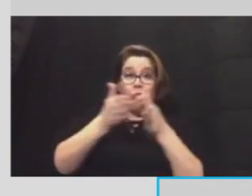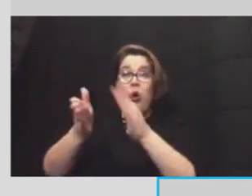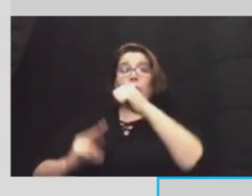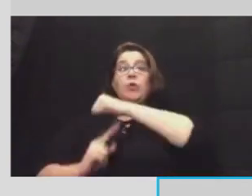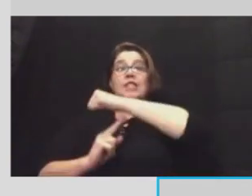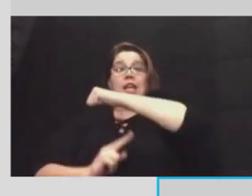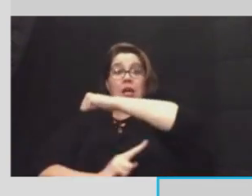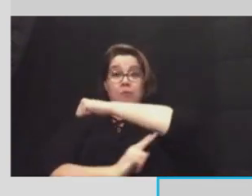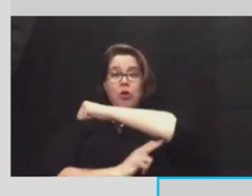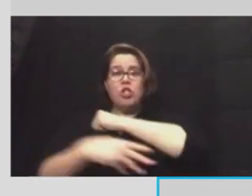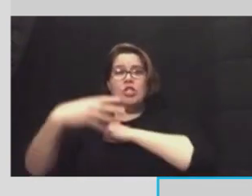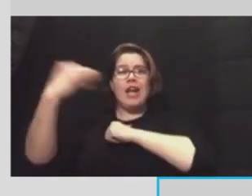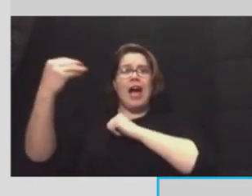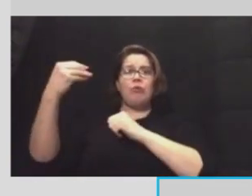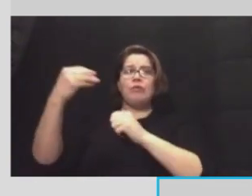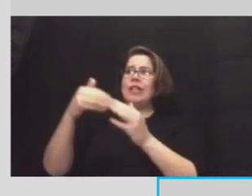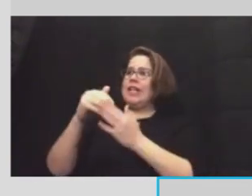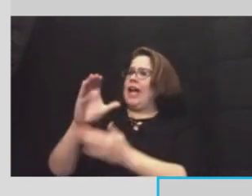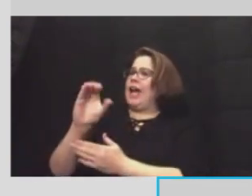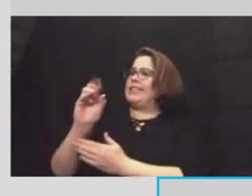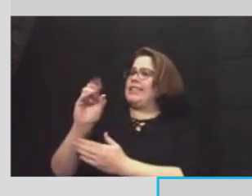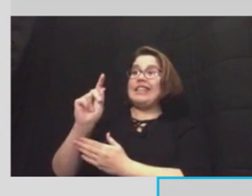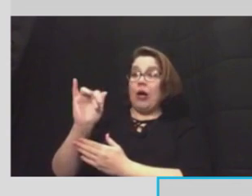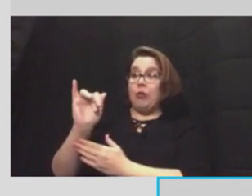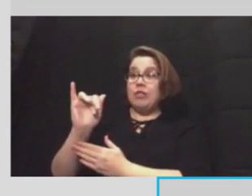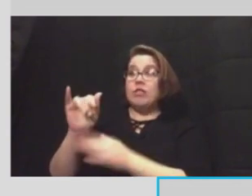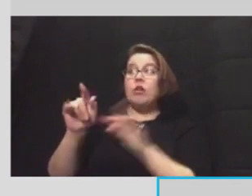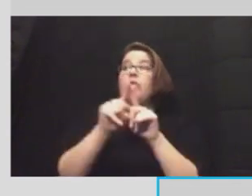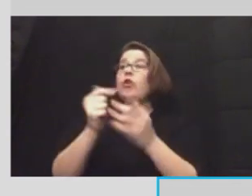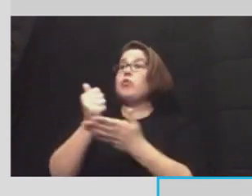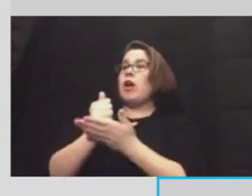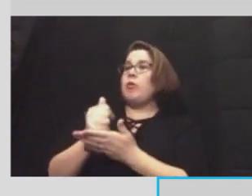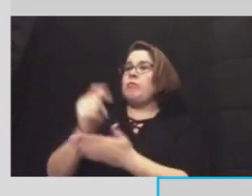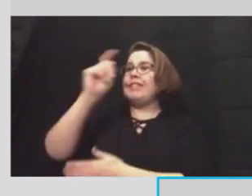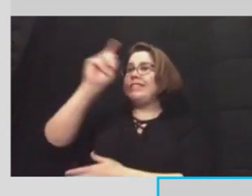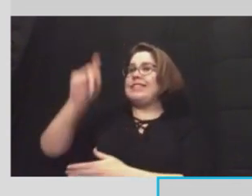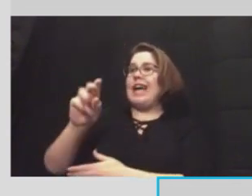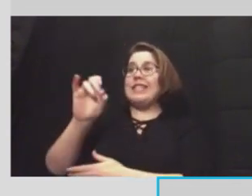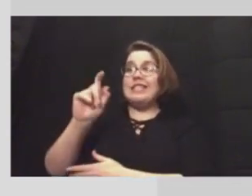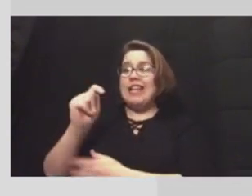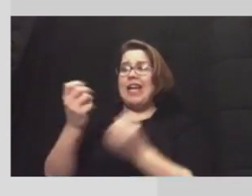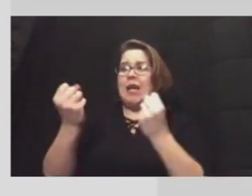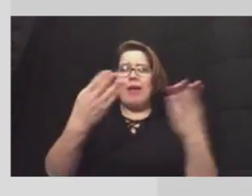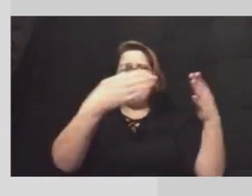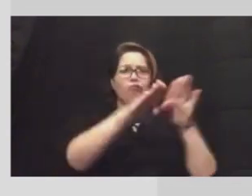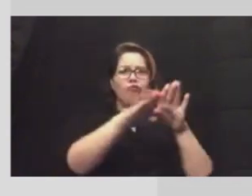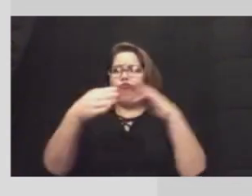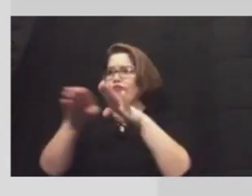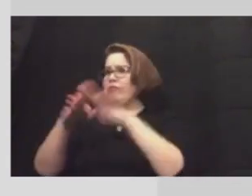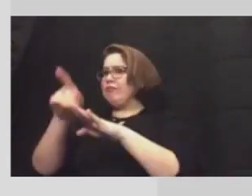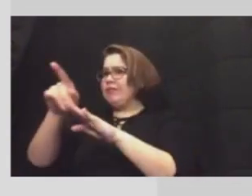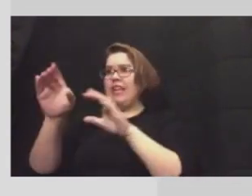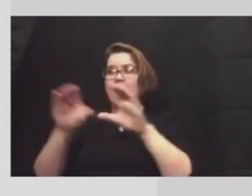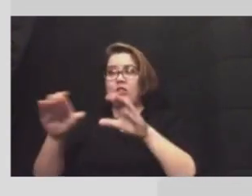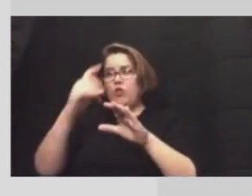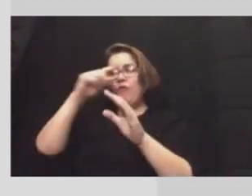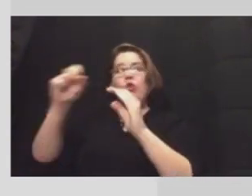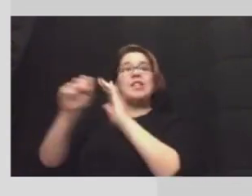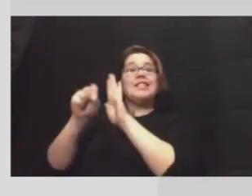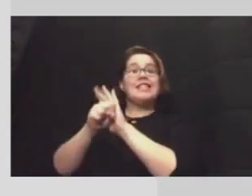out in the county. We've also assisted TxDOT and a number of closures that they've had to do on the state highway